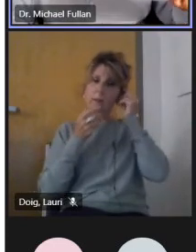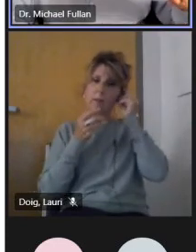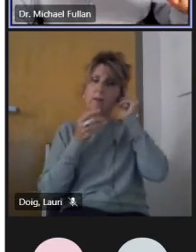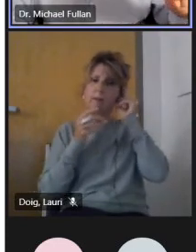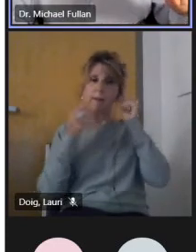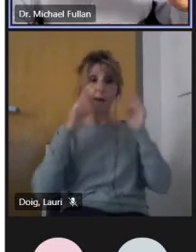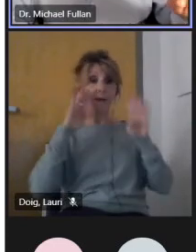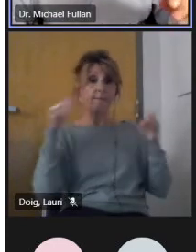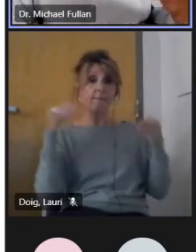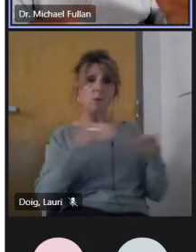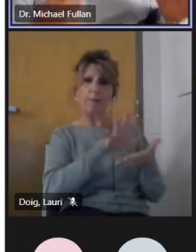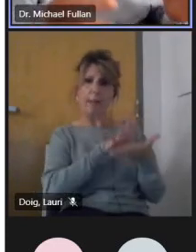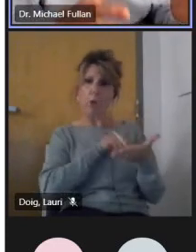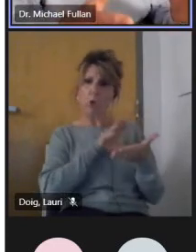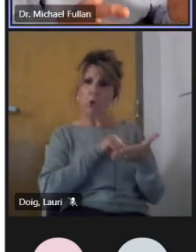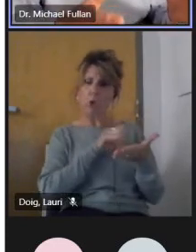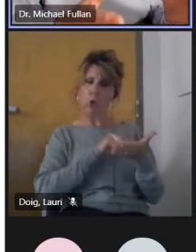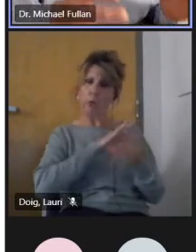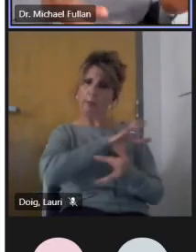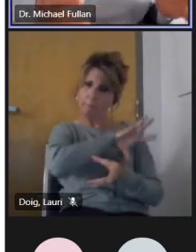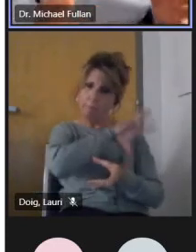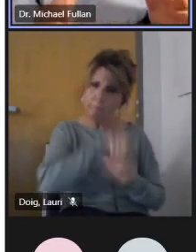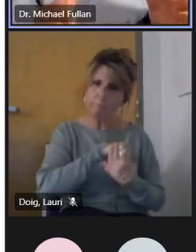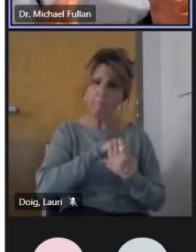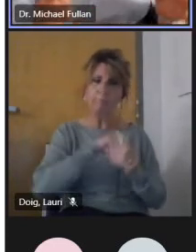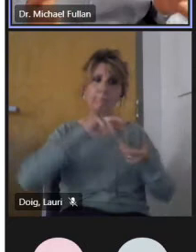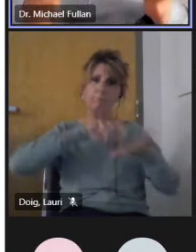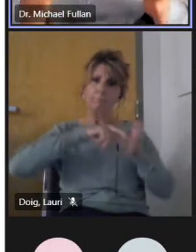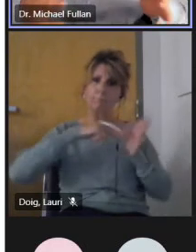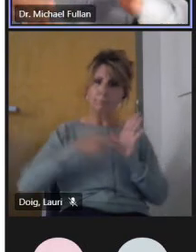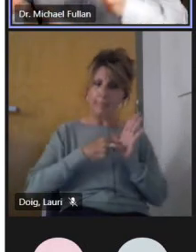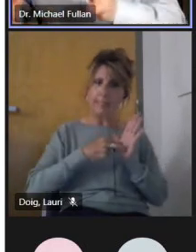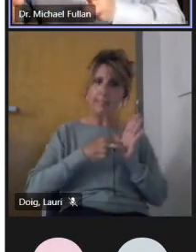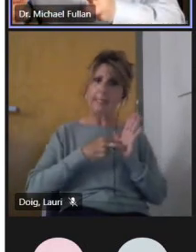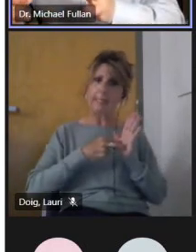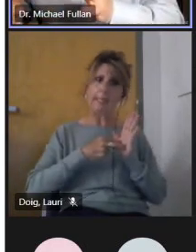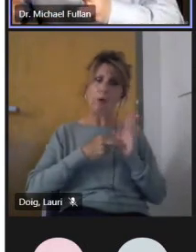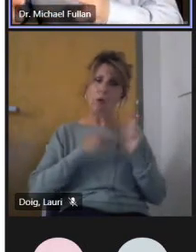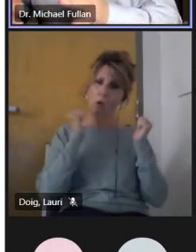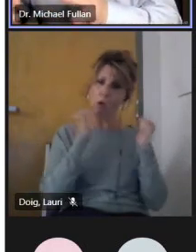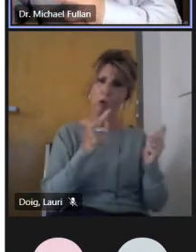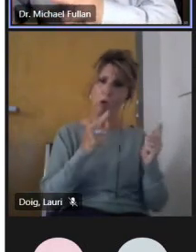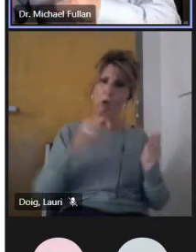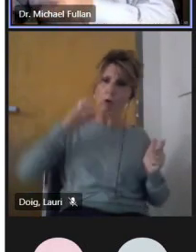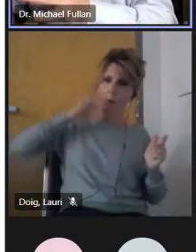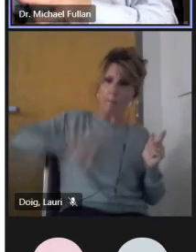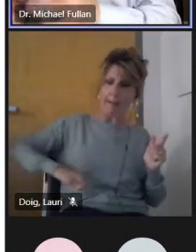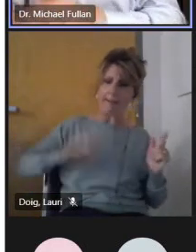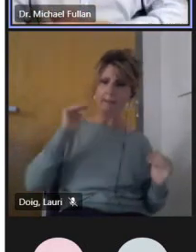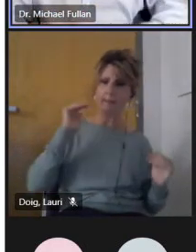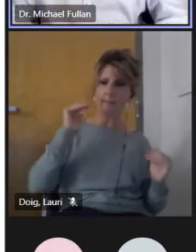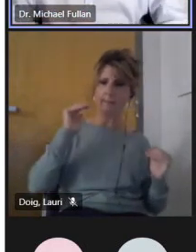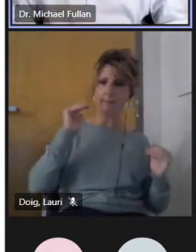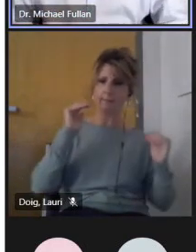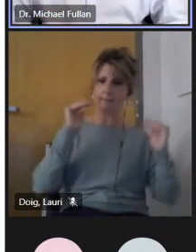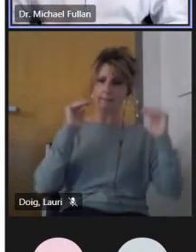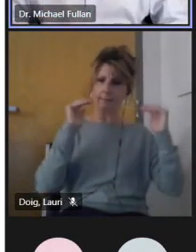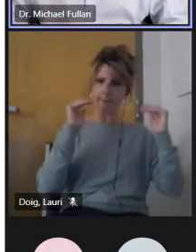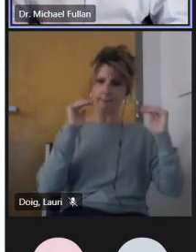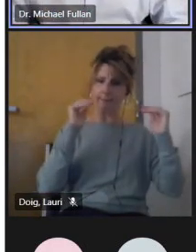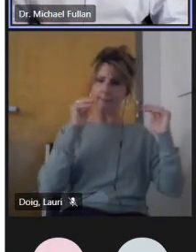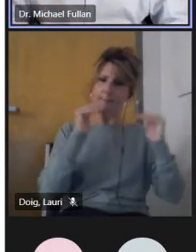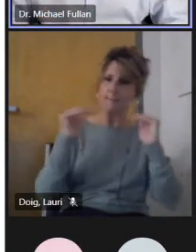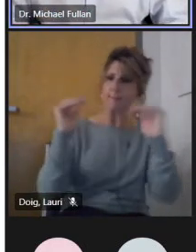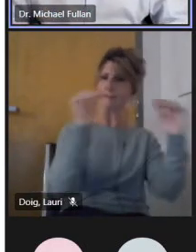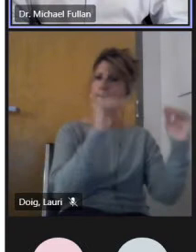prosperous society, a richer society that the wealth goes up and it goes in a different way. This is